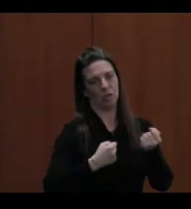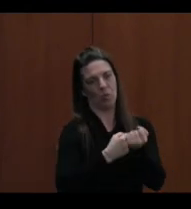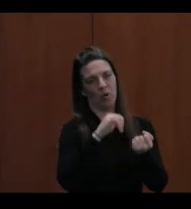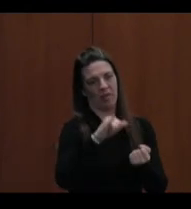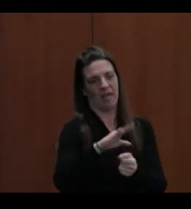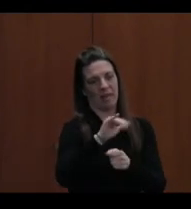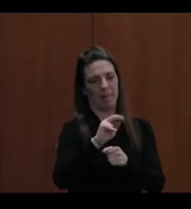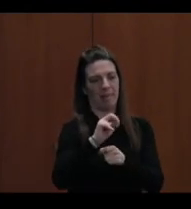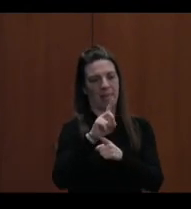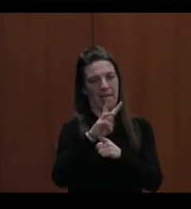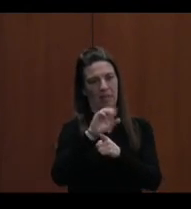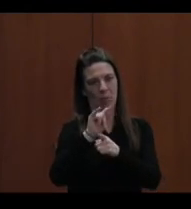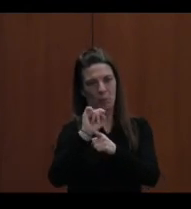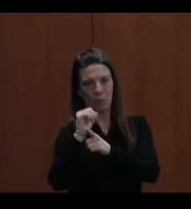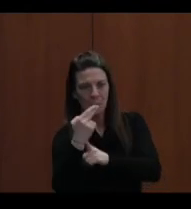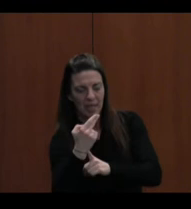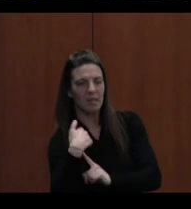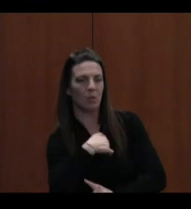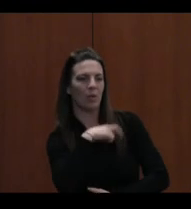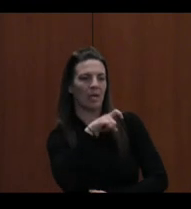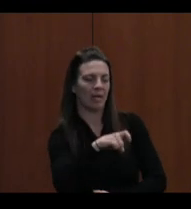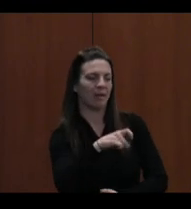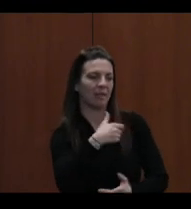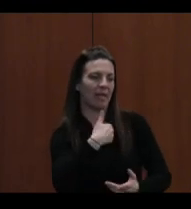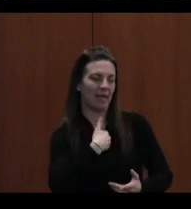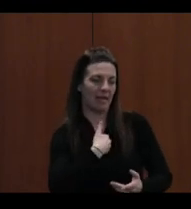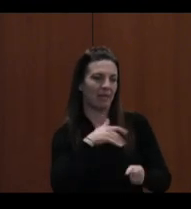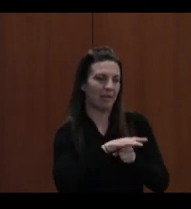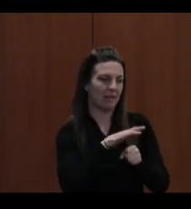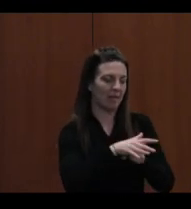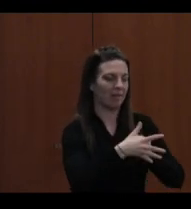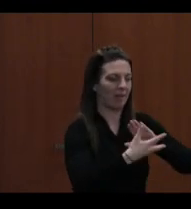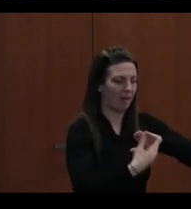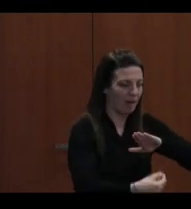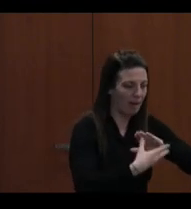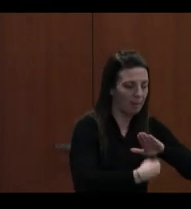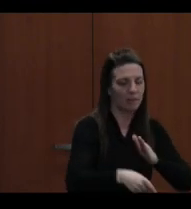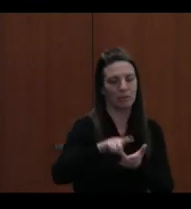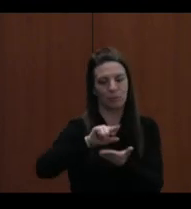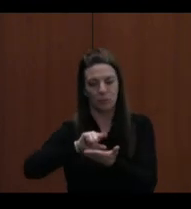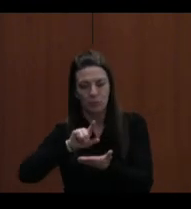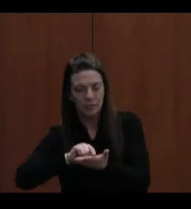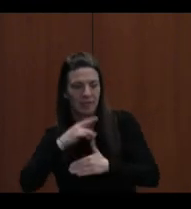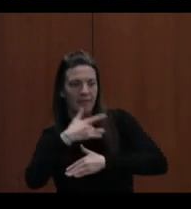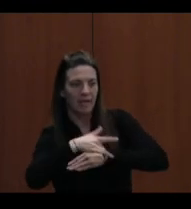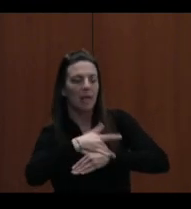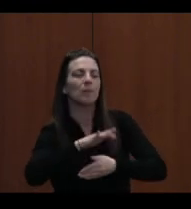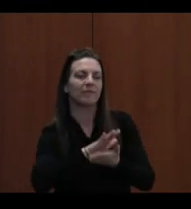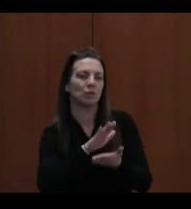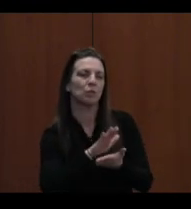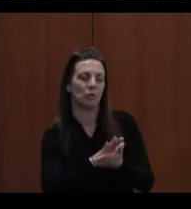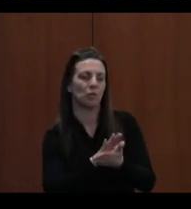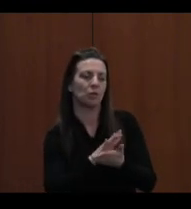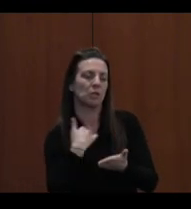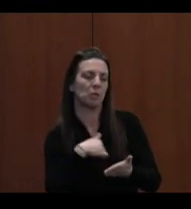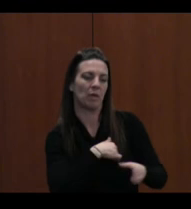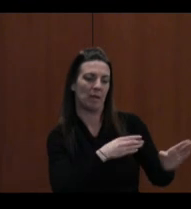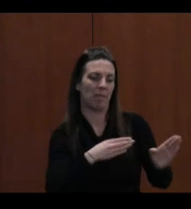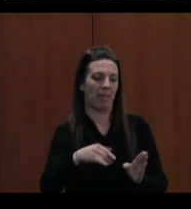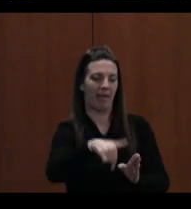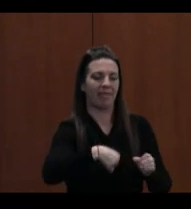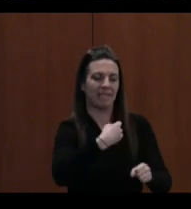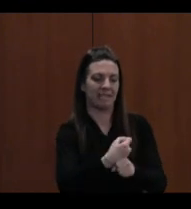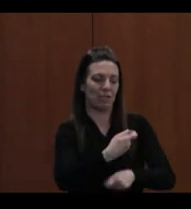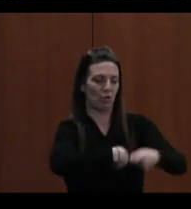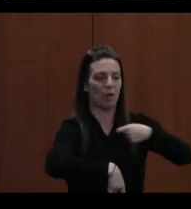Copiers and print solutions, you know, at the schools, it's all at end of life. So we will be seeking this year to replace